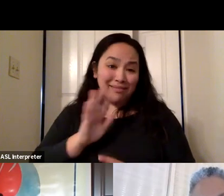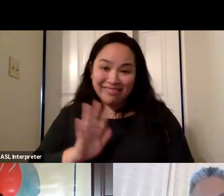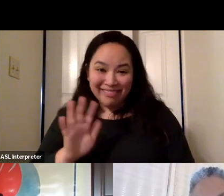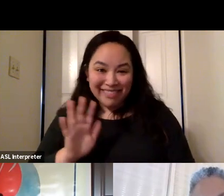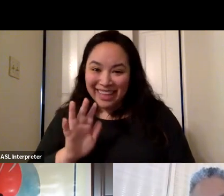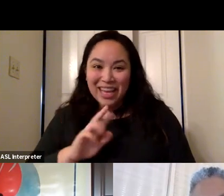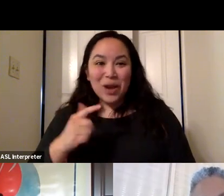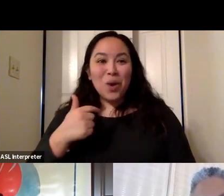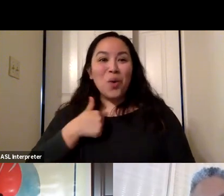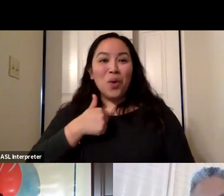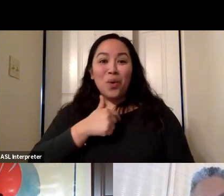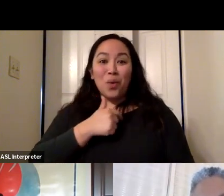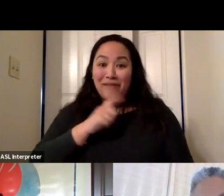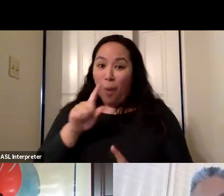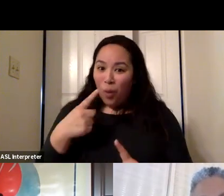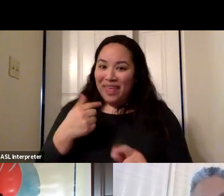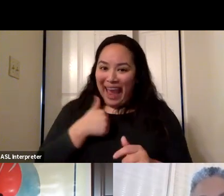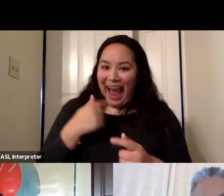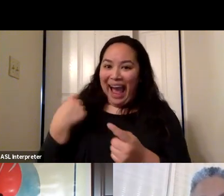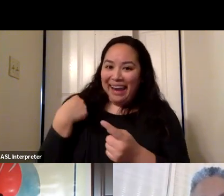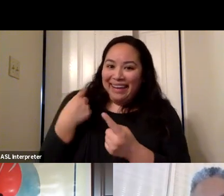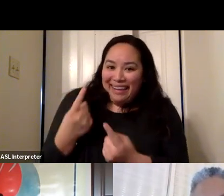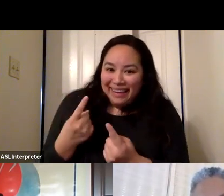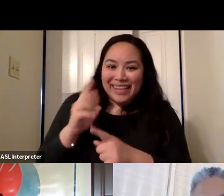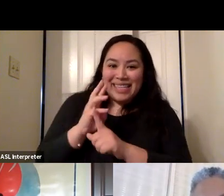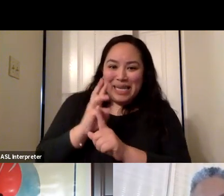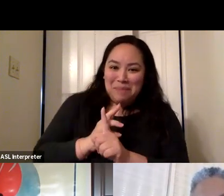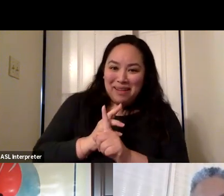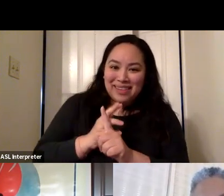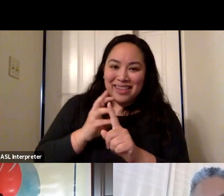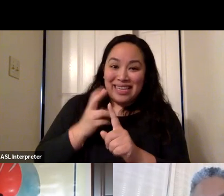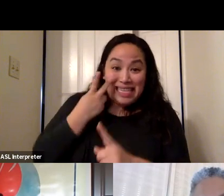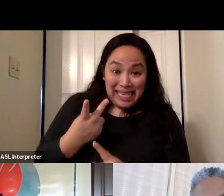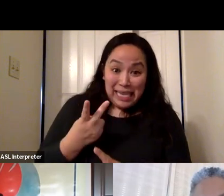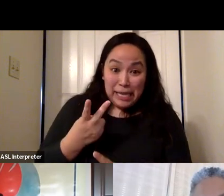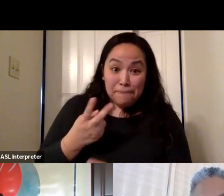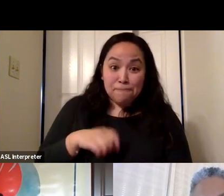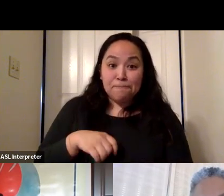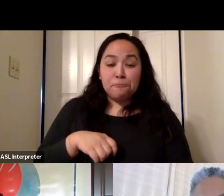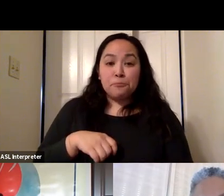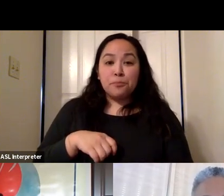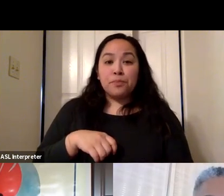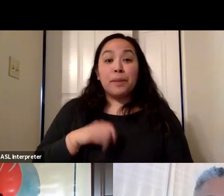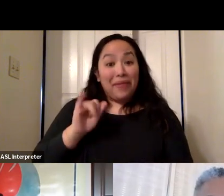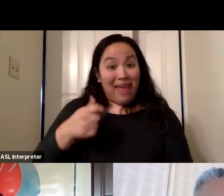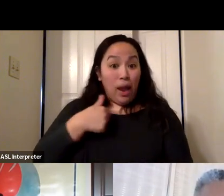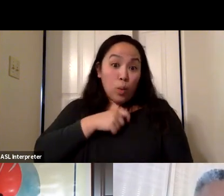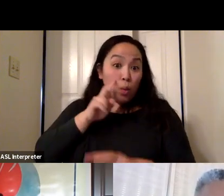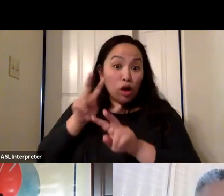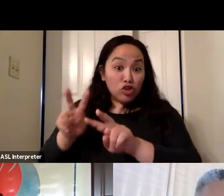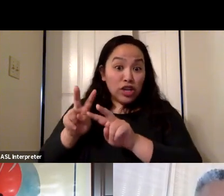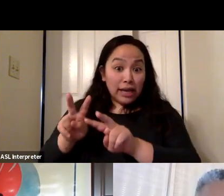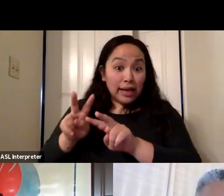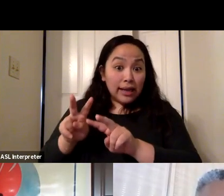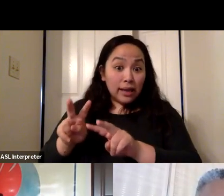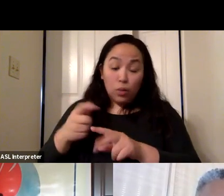all we can say for sure, because that's the only amount of time we have under our belt. Right. And so that that's what we're looking at. And that's what keeps on